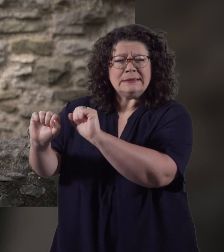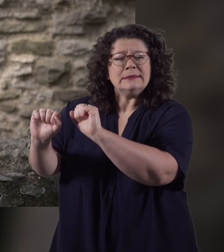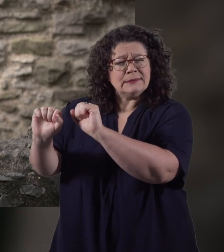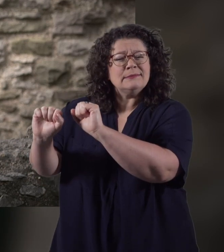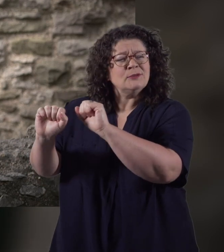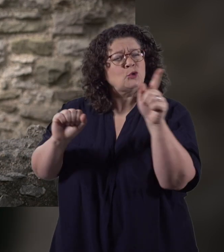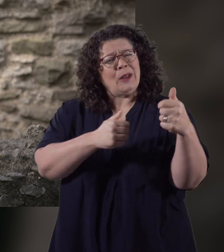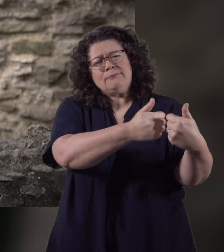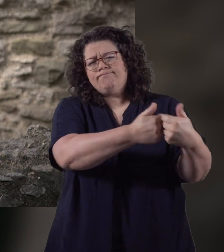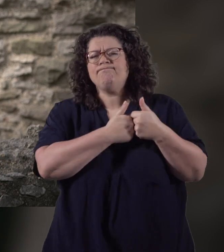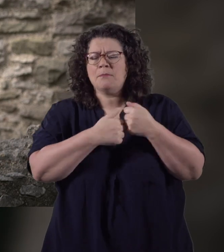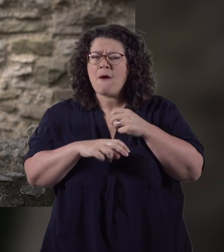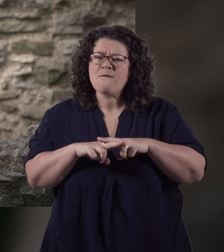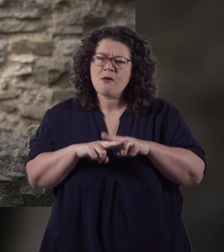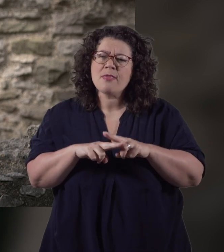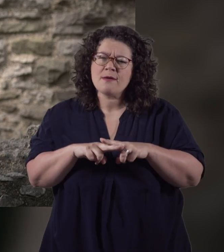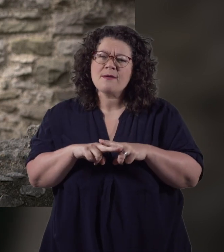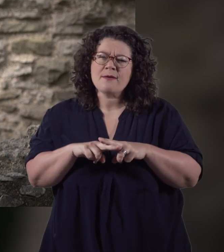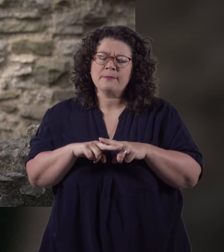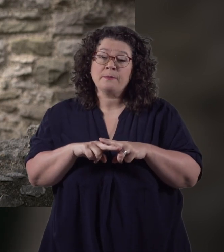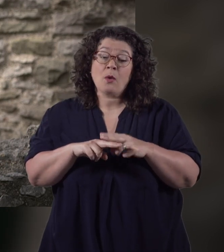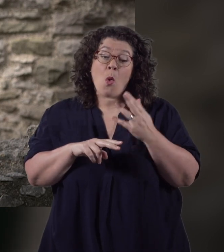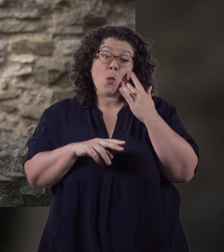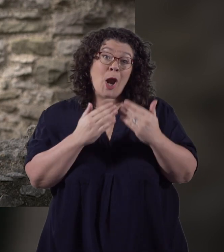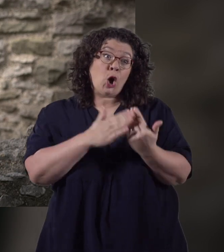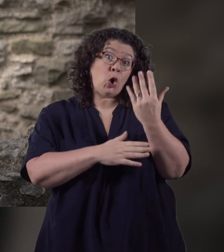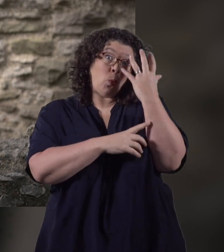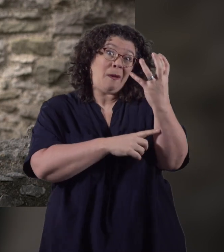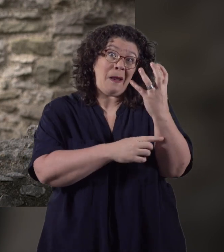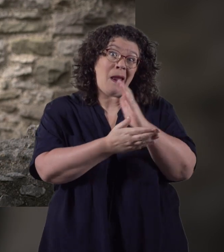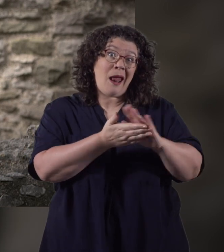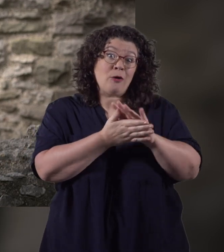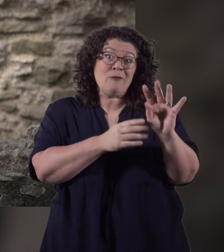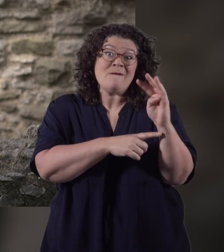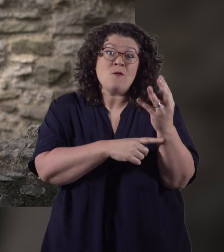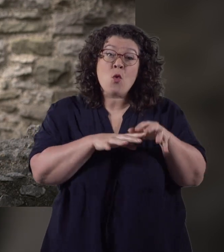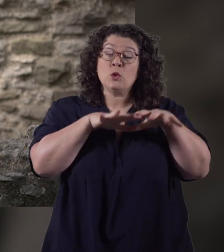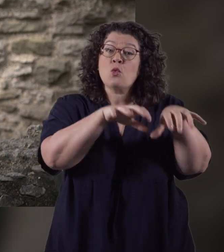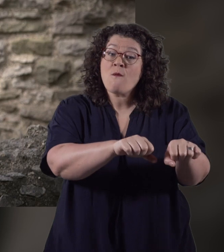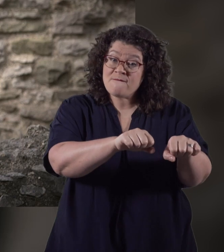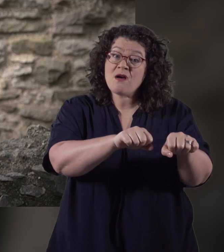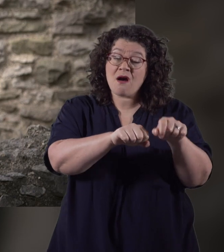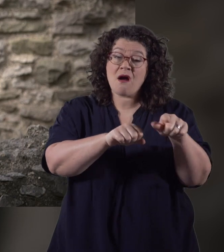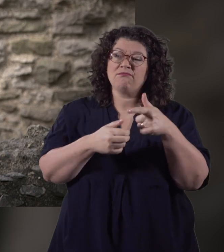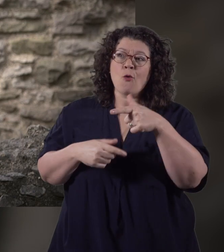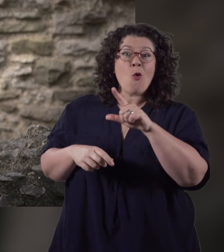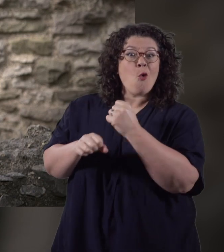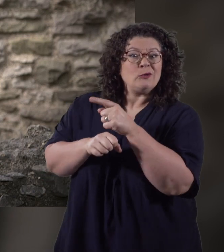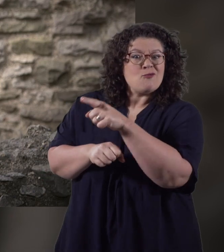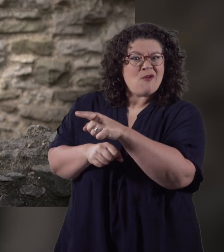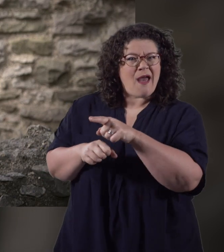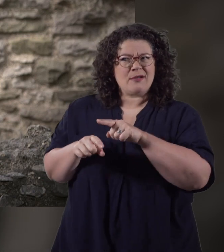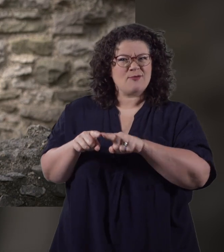sided with my father. When Henry IV took the throne, however, Lord Grey